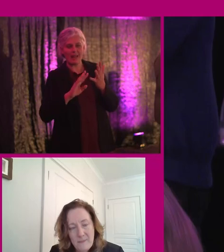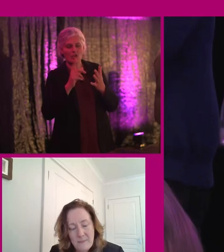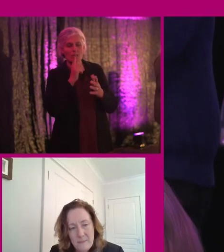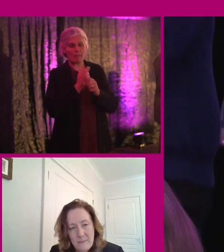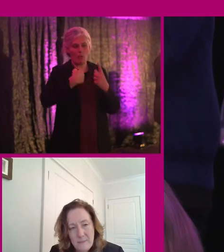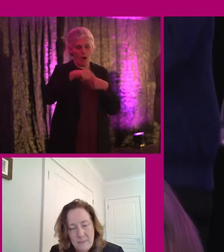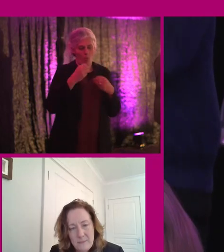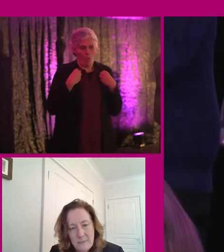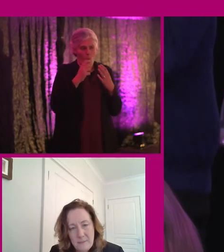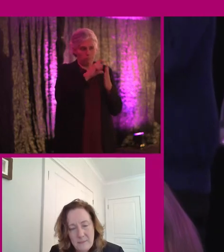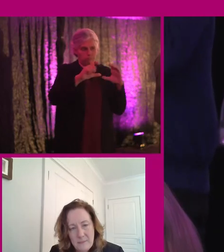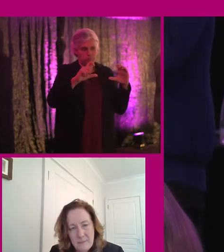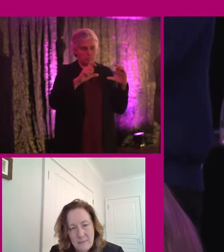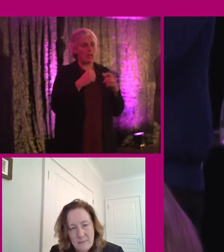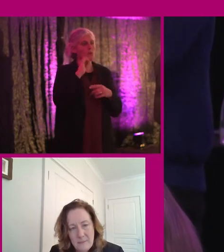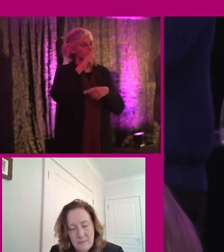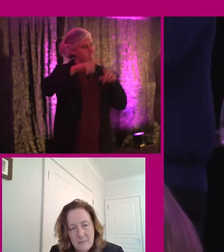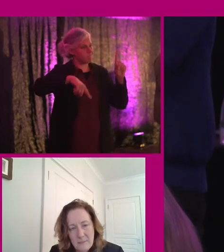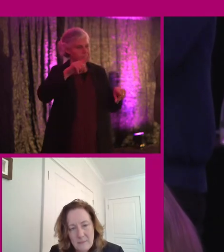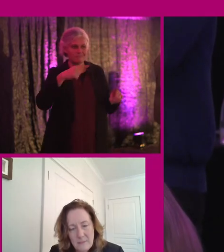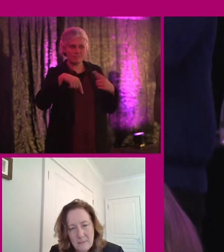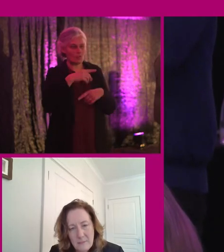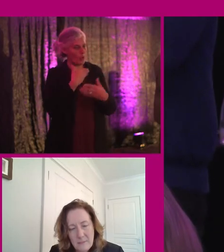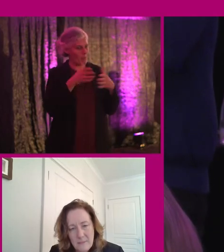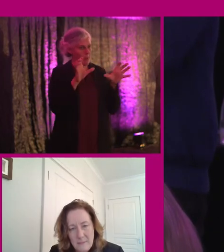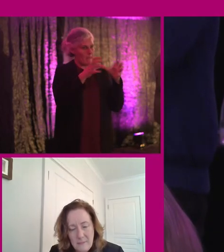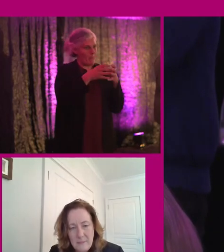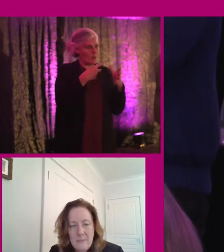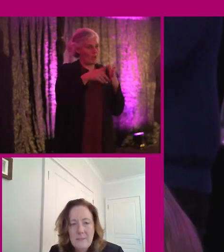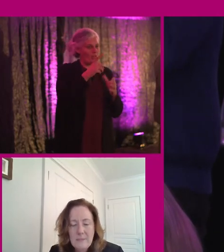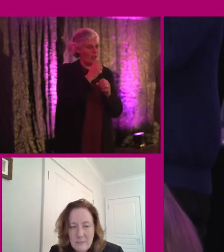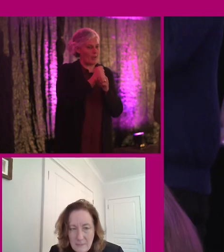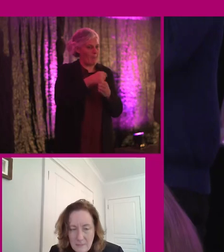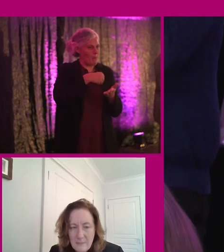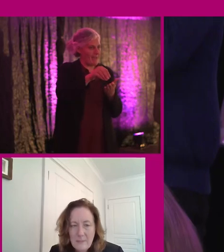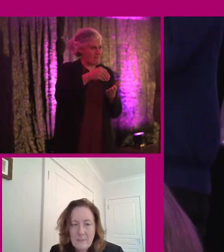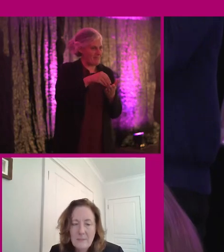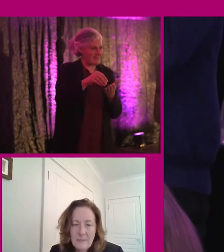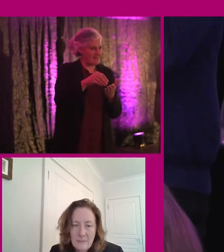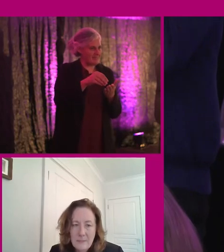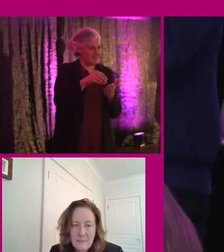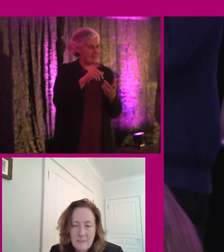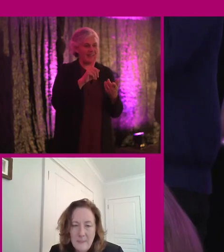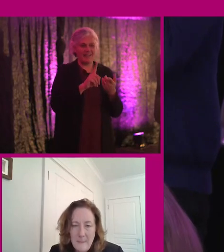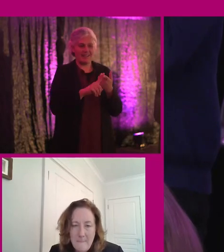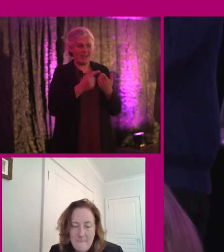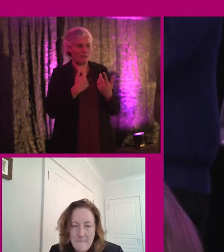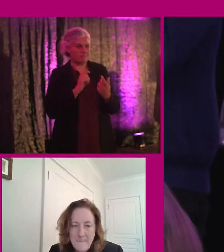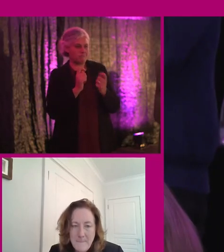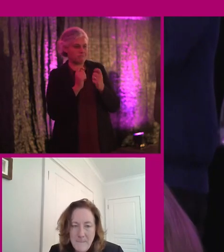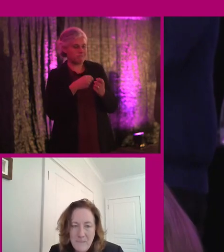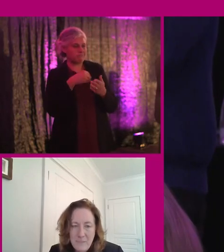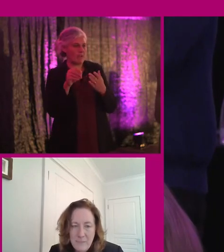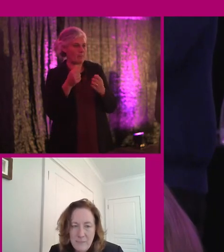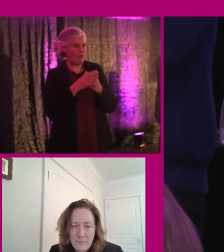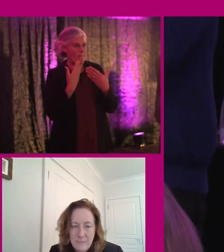that, because there's great variation. We're not public bodies when it comes to payment, alignment of payment with the public